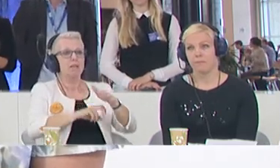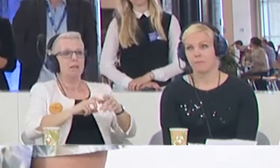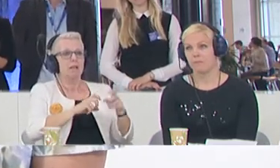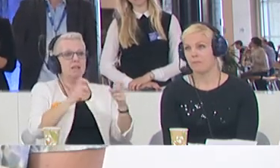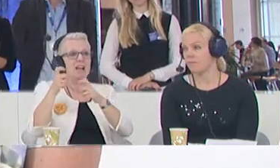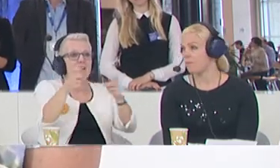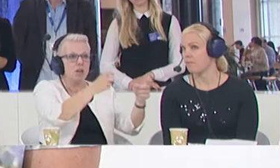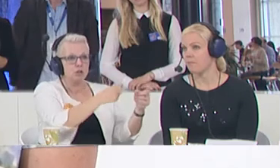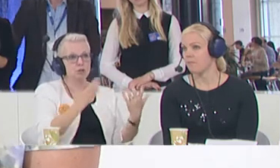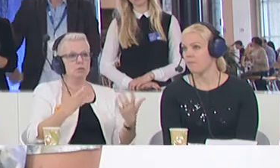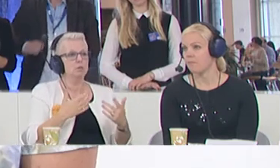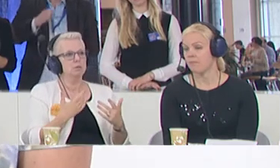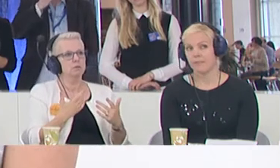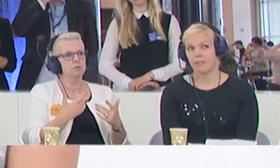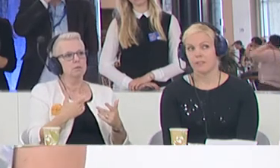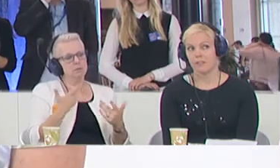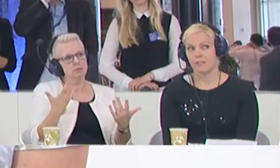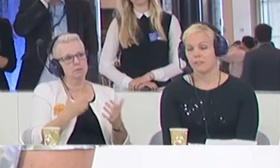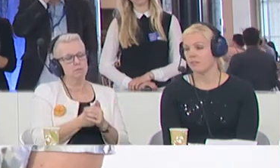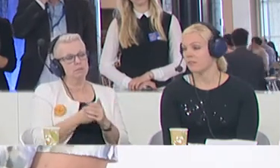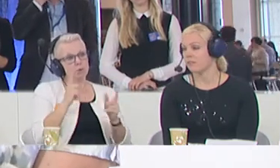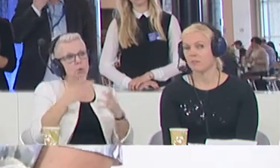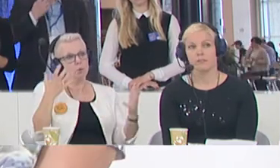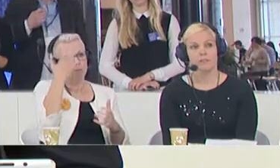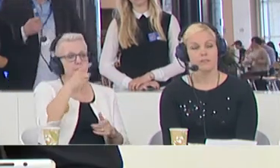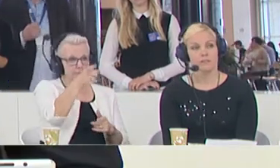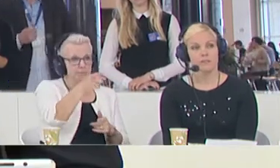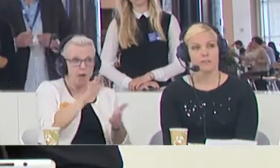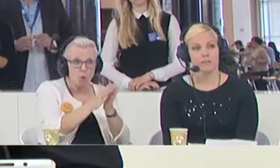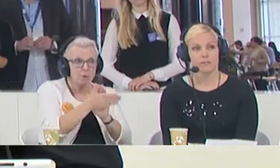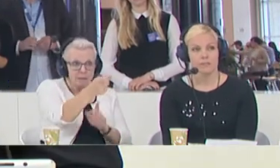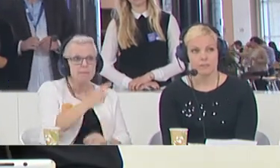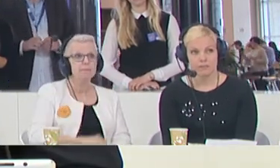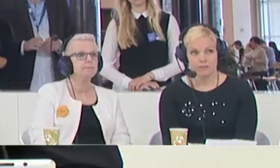lot of money. So it's as well the capital money issue. Helga's teams, do you agree with that?